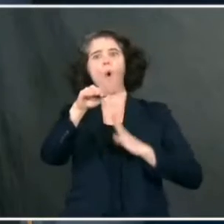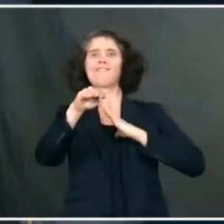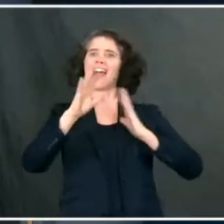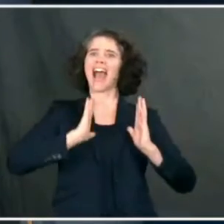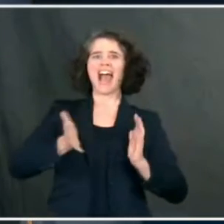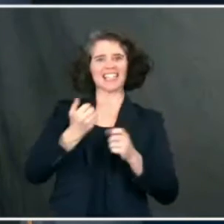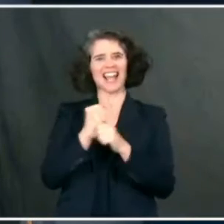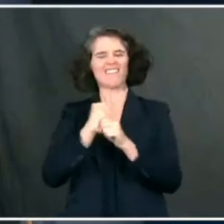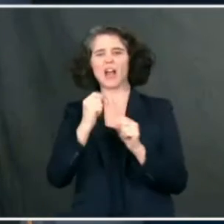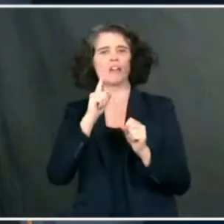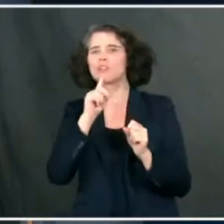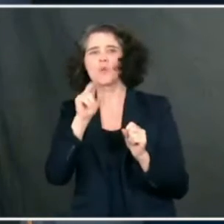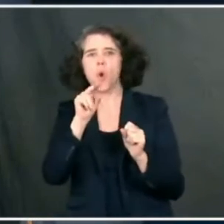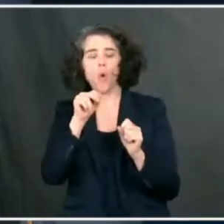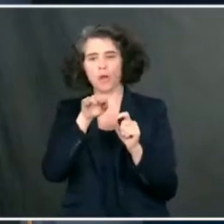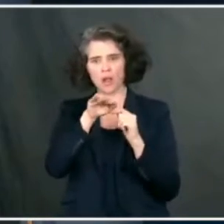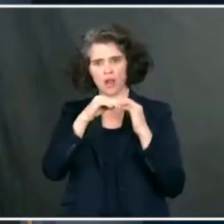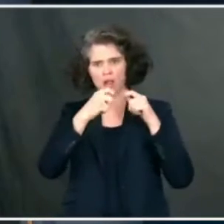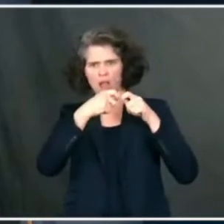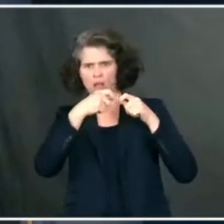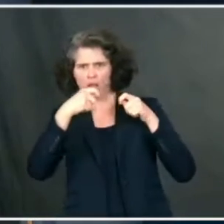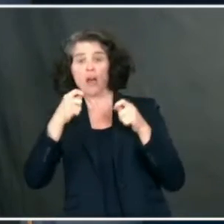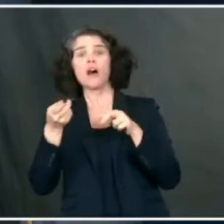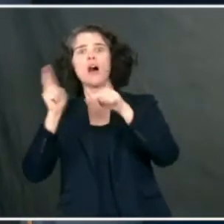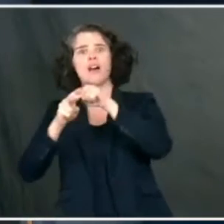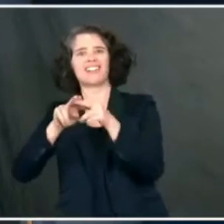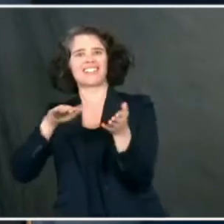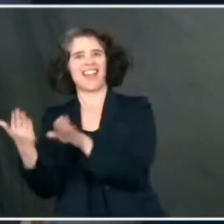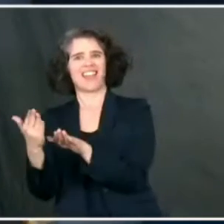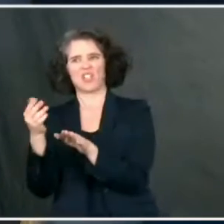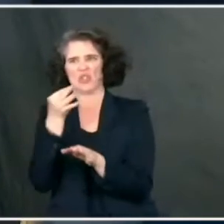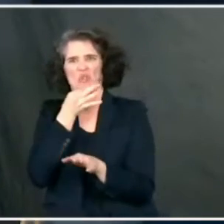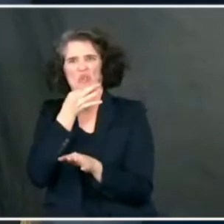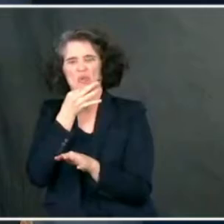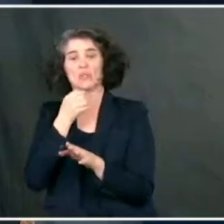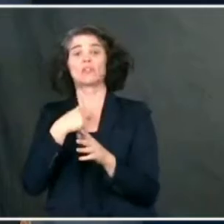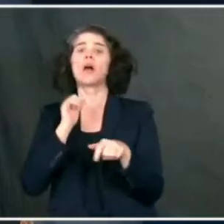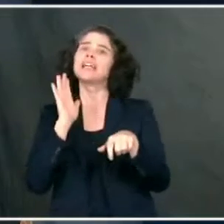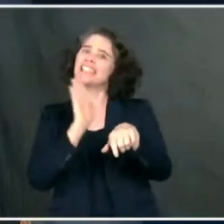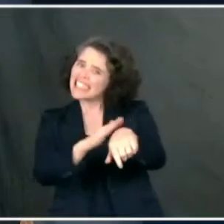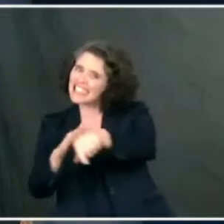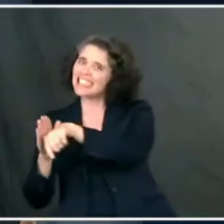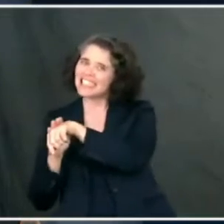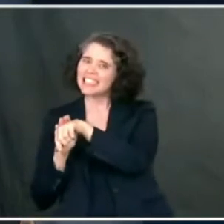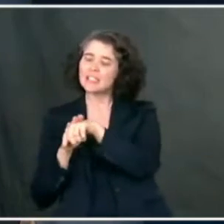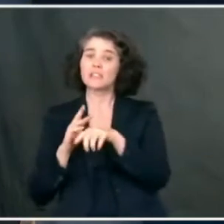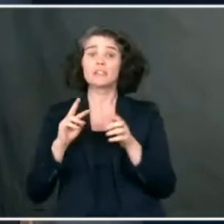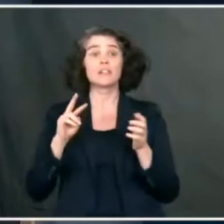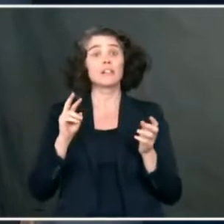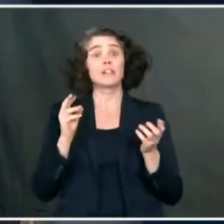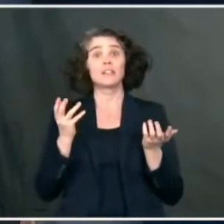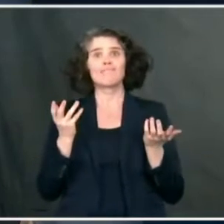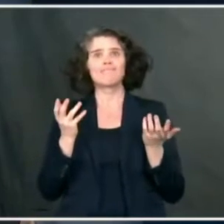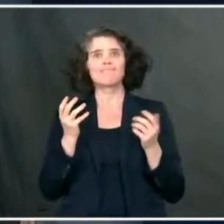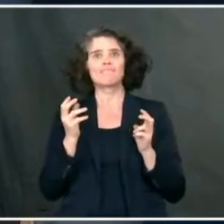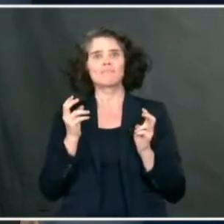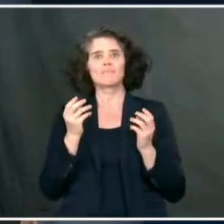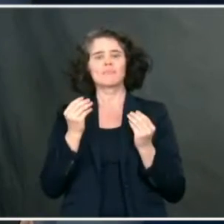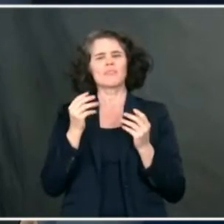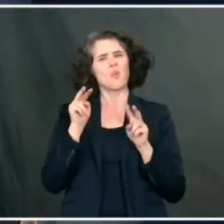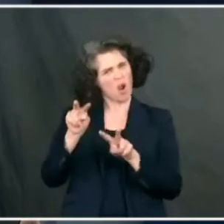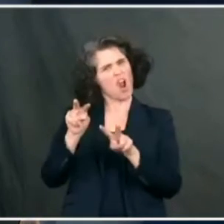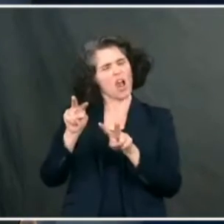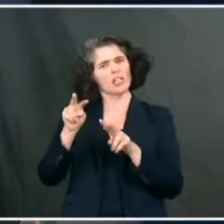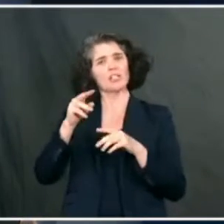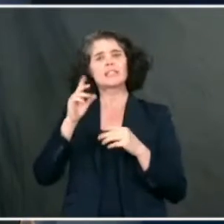might actually be going up. So this is something that I just put on your radar screen. It is not an unusual thing to